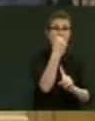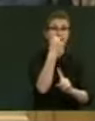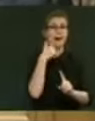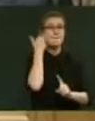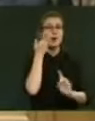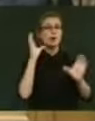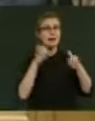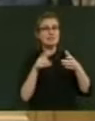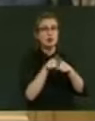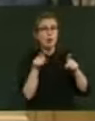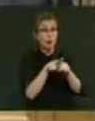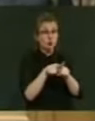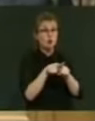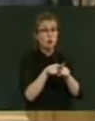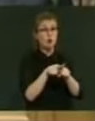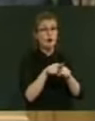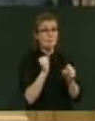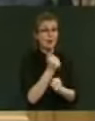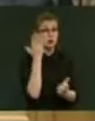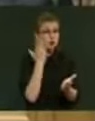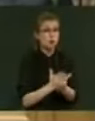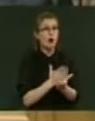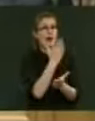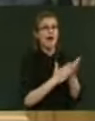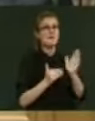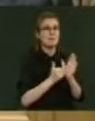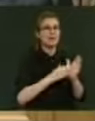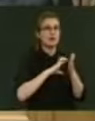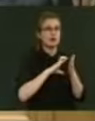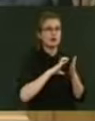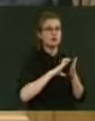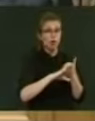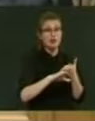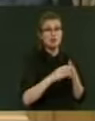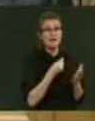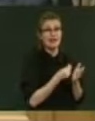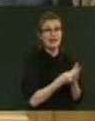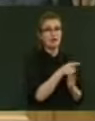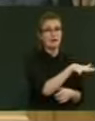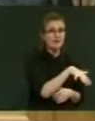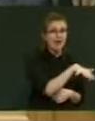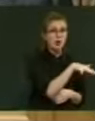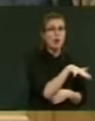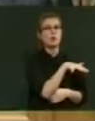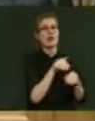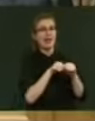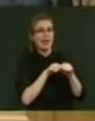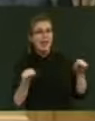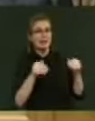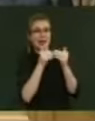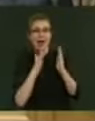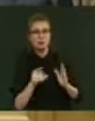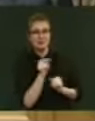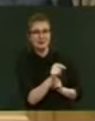about $100 million worth of funding for whānau, whare and whenua. What's that? That's families, that's housing, that's land. New